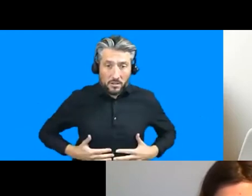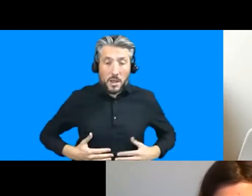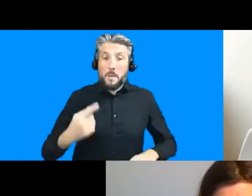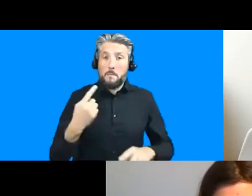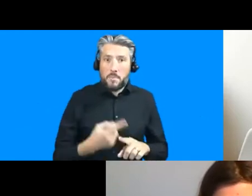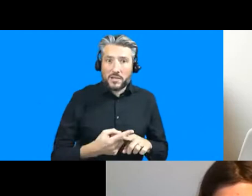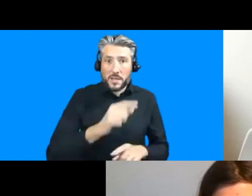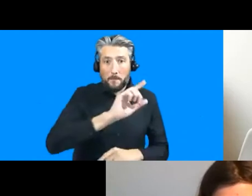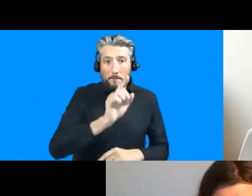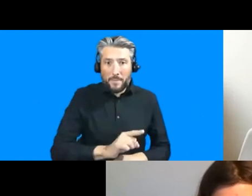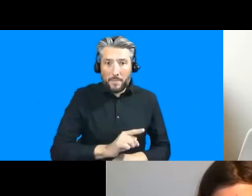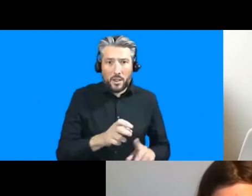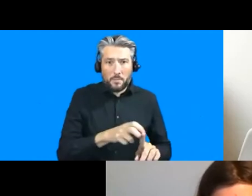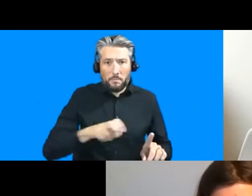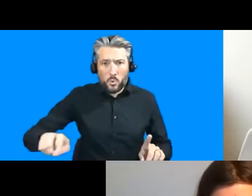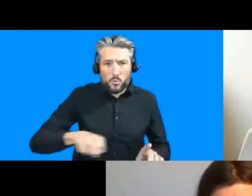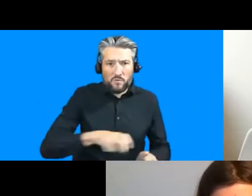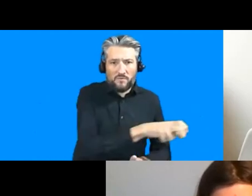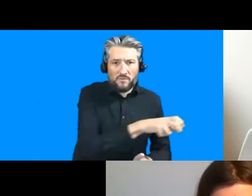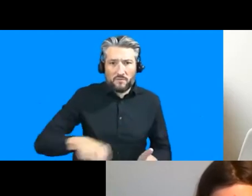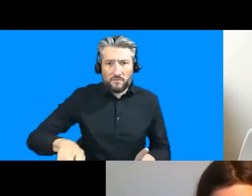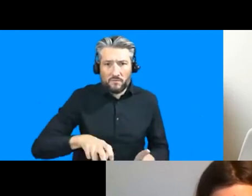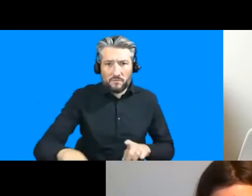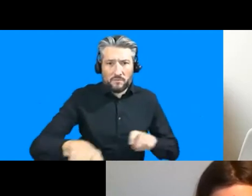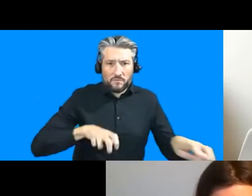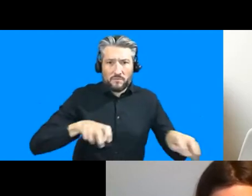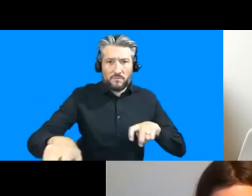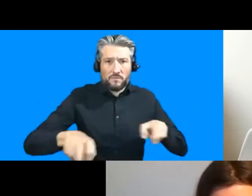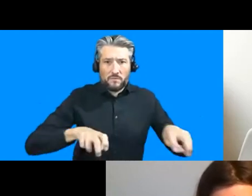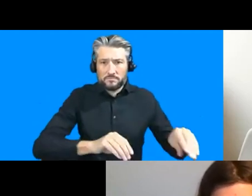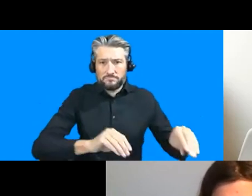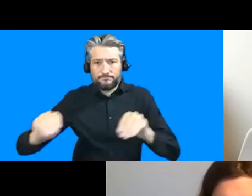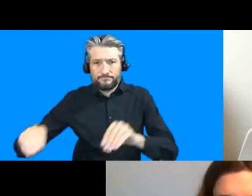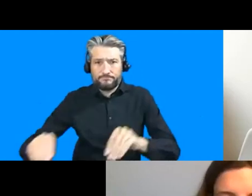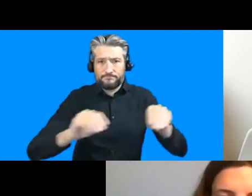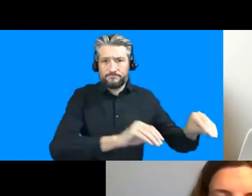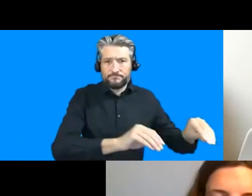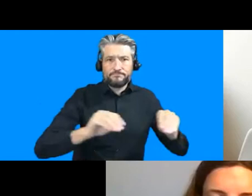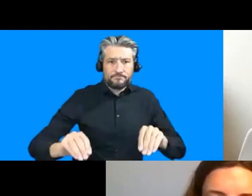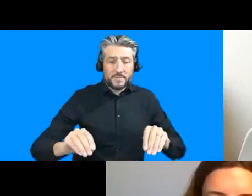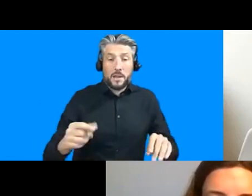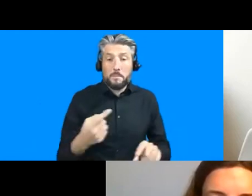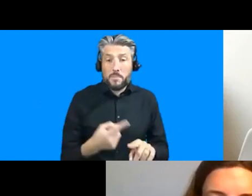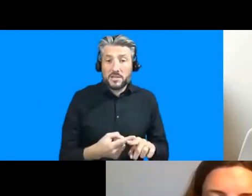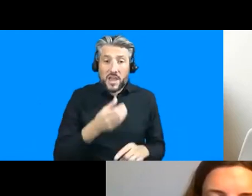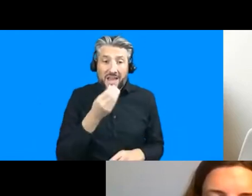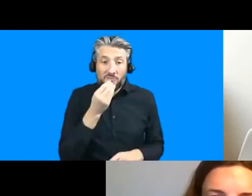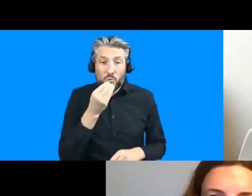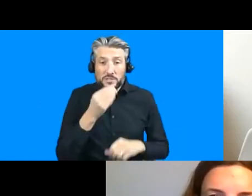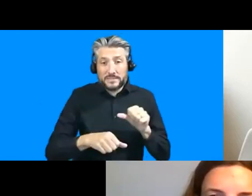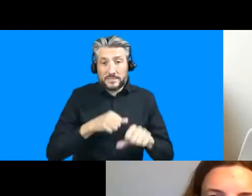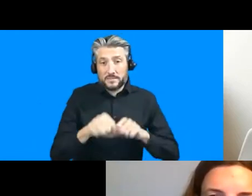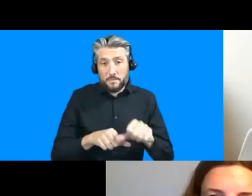back and forth um and of course food systems uh that are you know so dependent on on ecological systems that